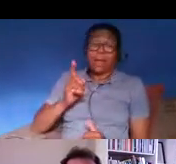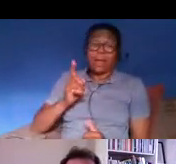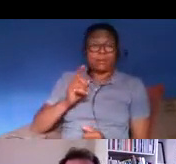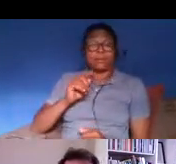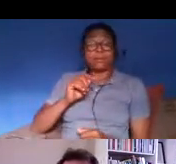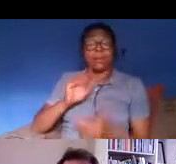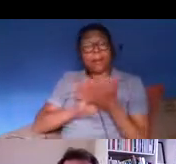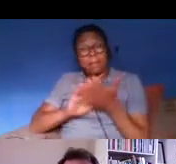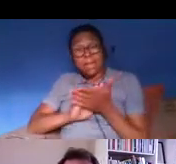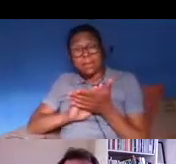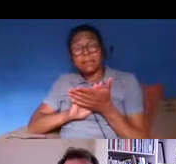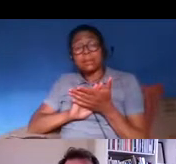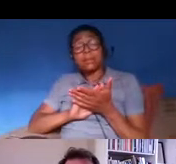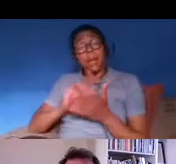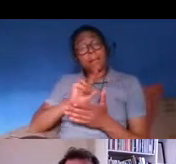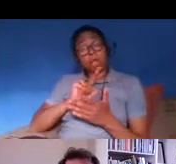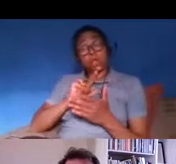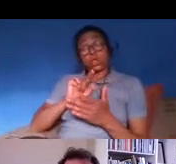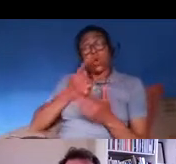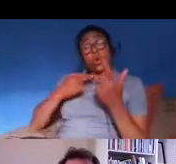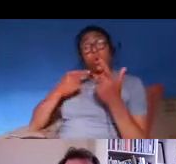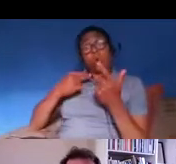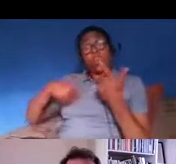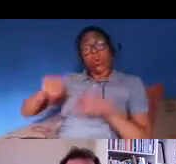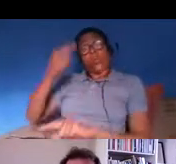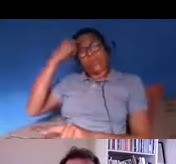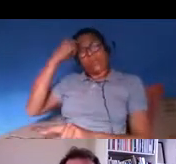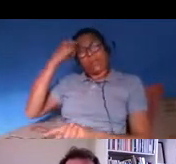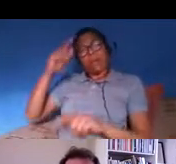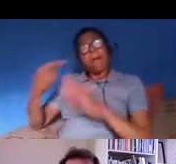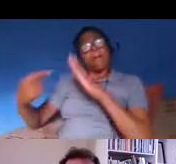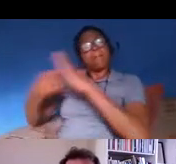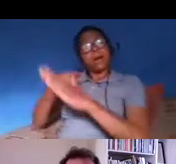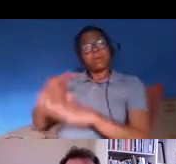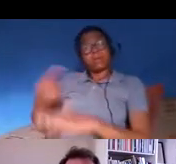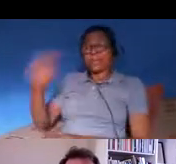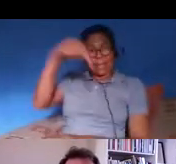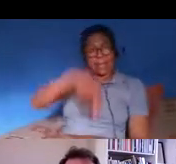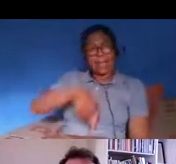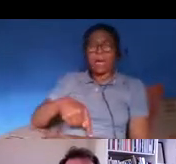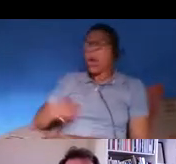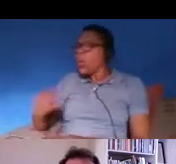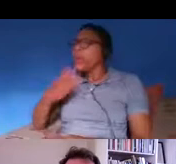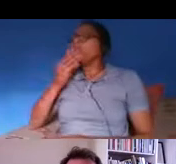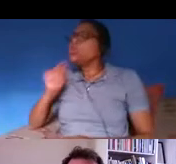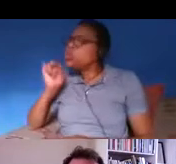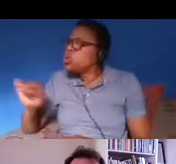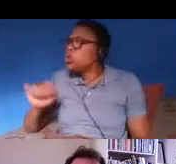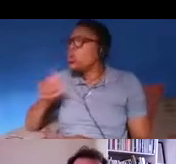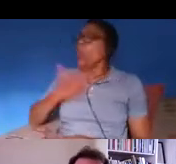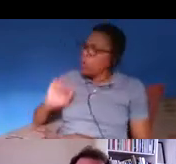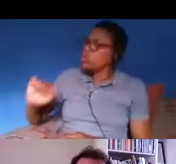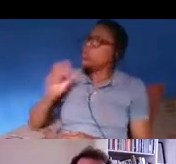because migrants are valued in these very fiscal kind of brutal utilitarian terms um if they do